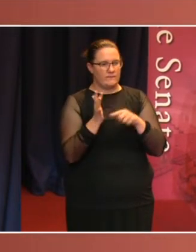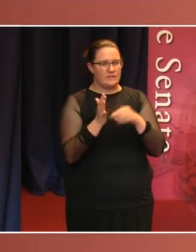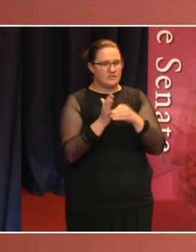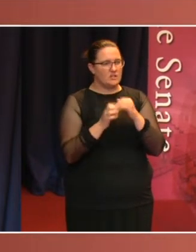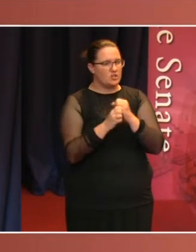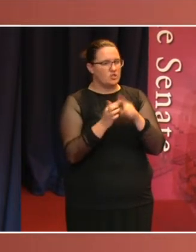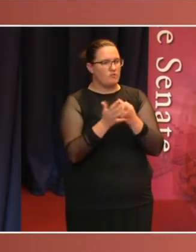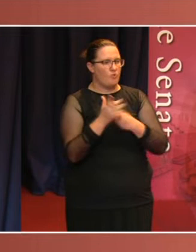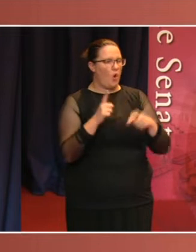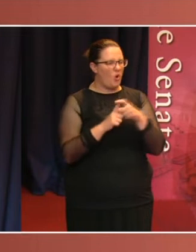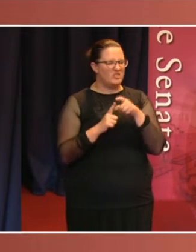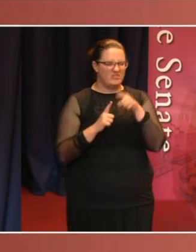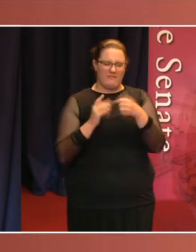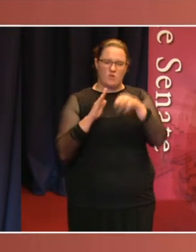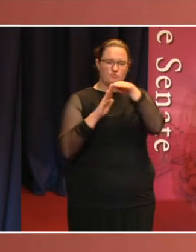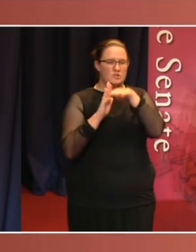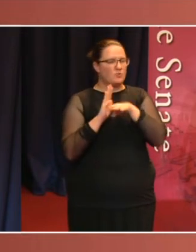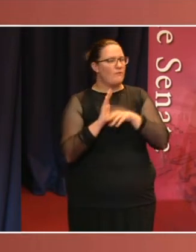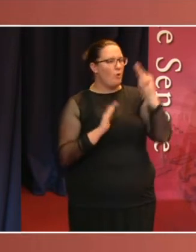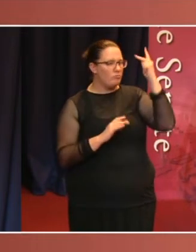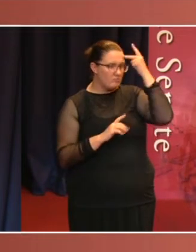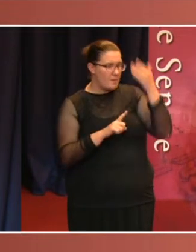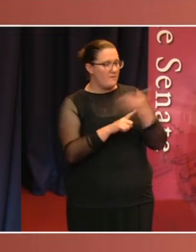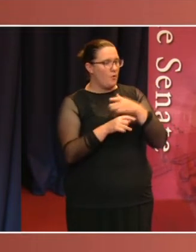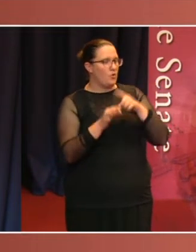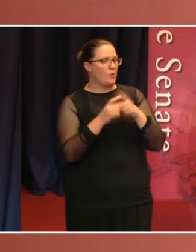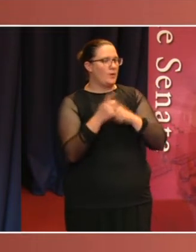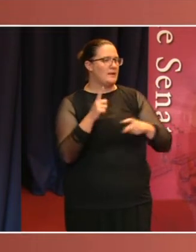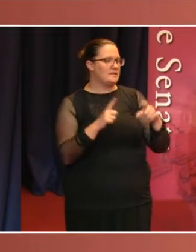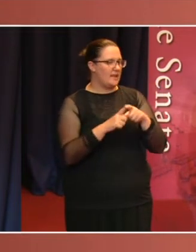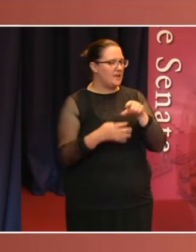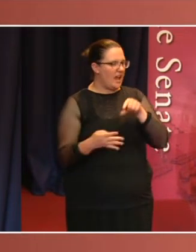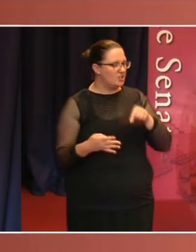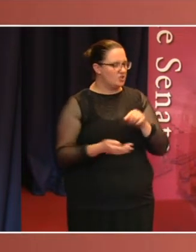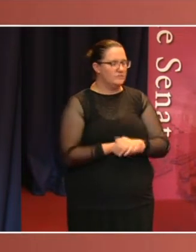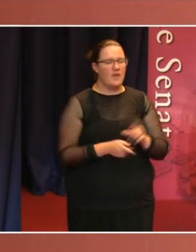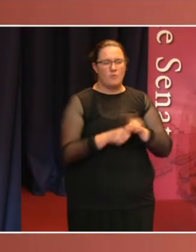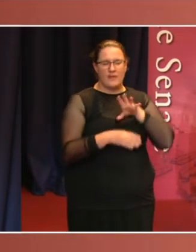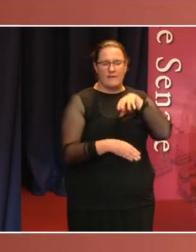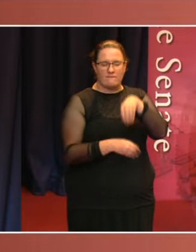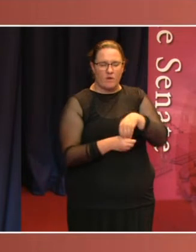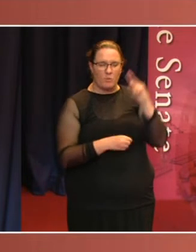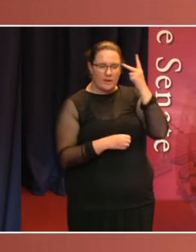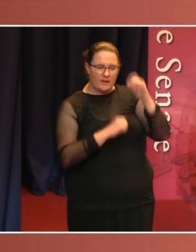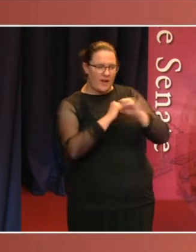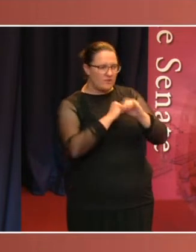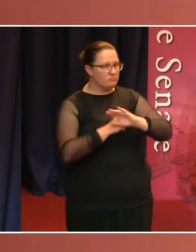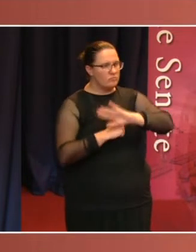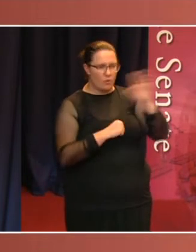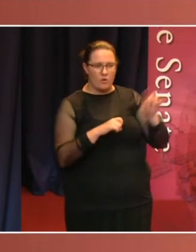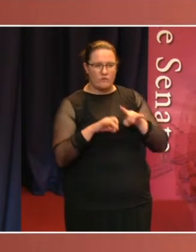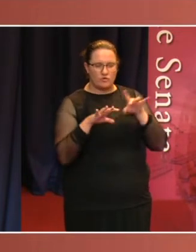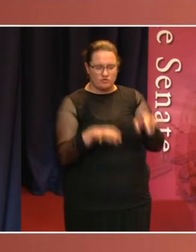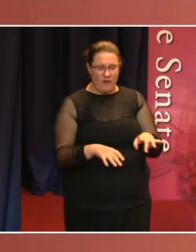ahead of a Queensland election. We've made the case for truth and political advertising laws nationally and saw them legislated right here in the